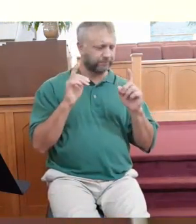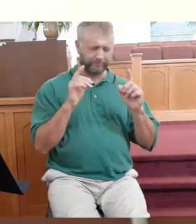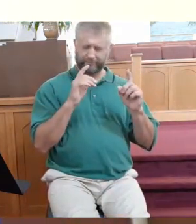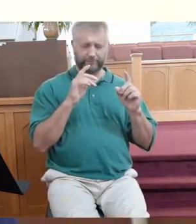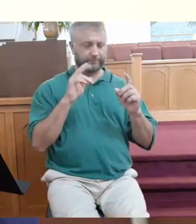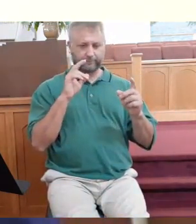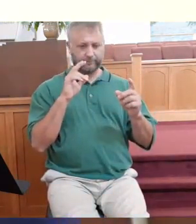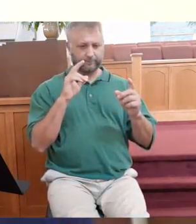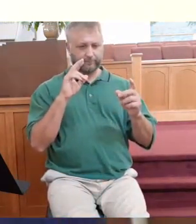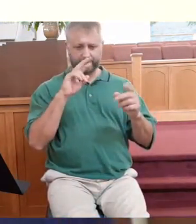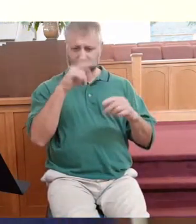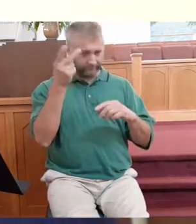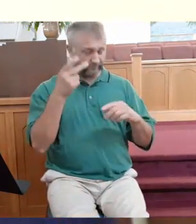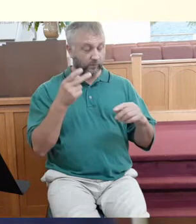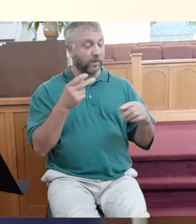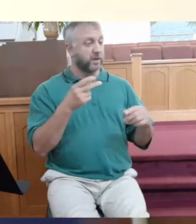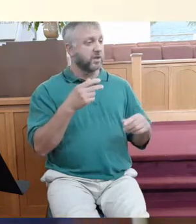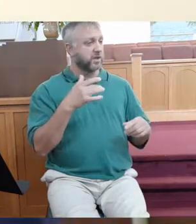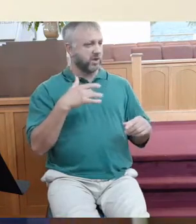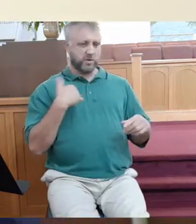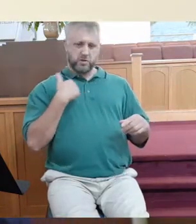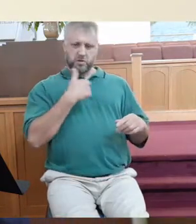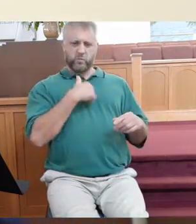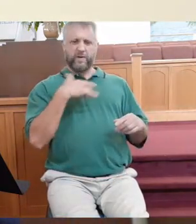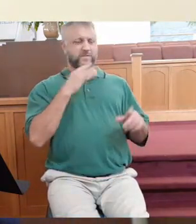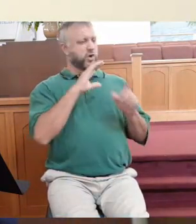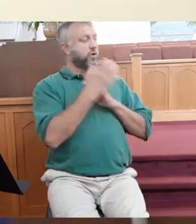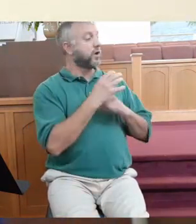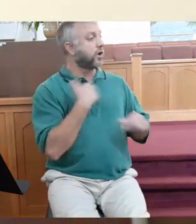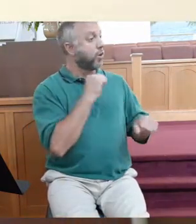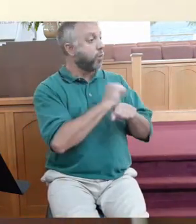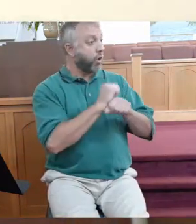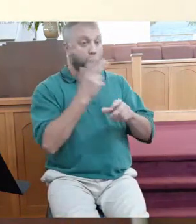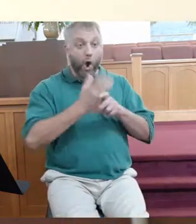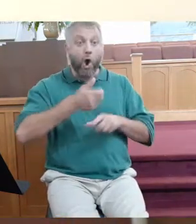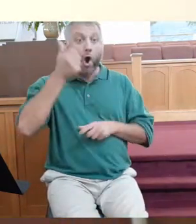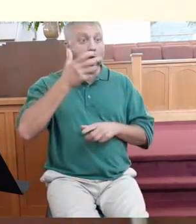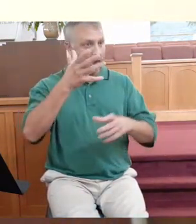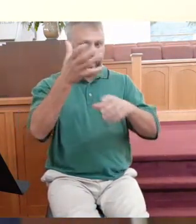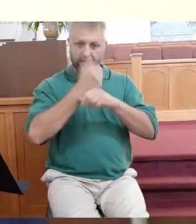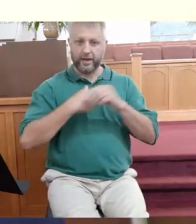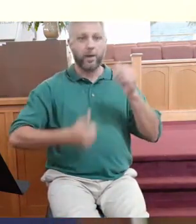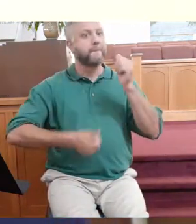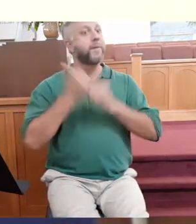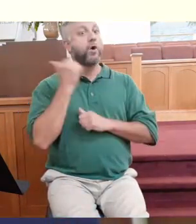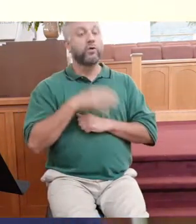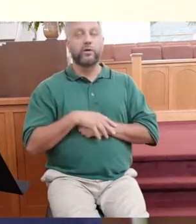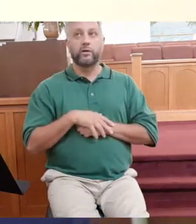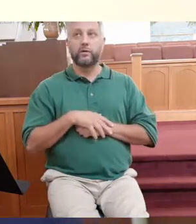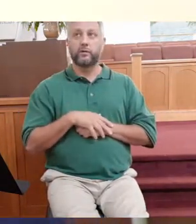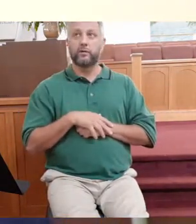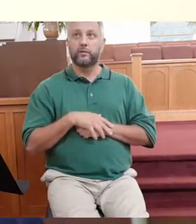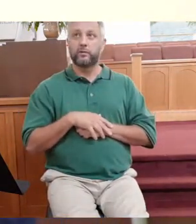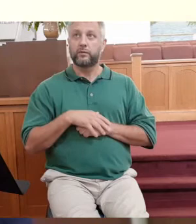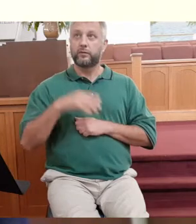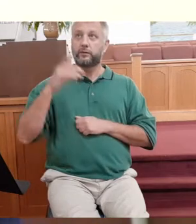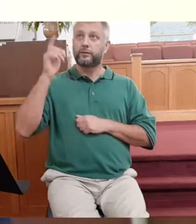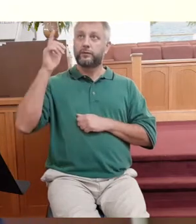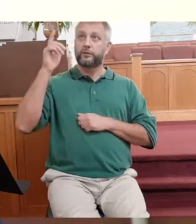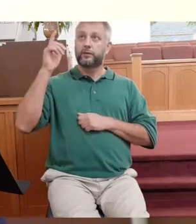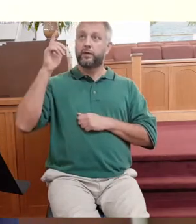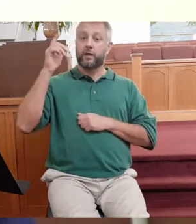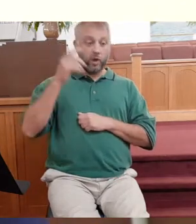ideas of fairness says that he who works the hardest gets the most. Our idea of fairness says that he who works the least should get the least.